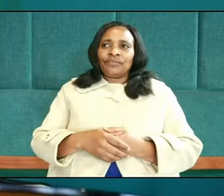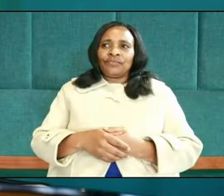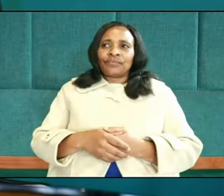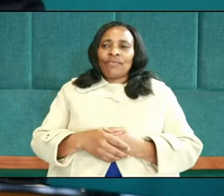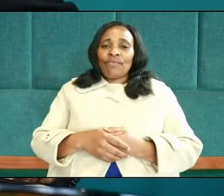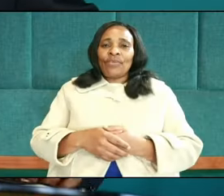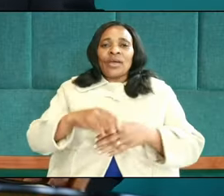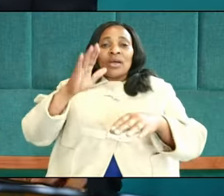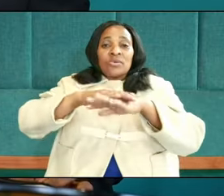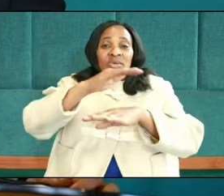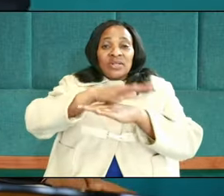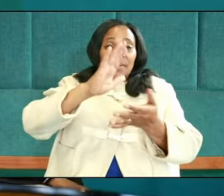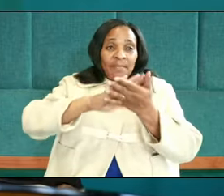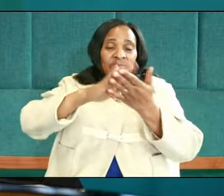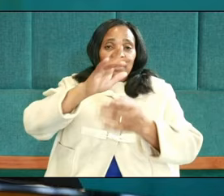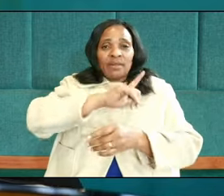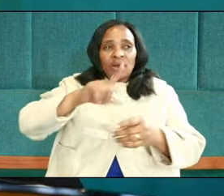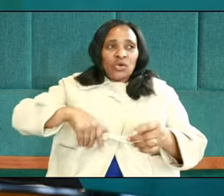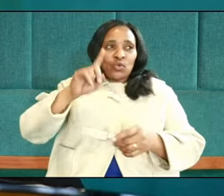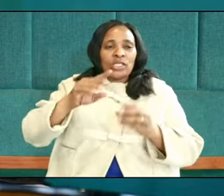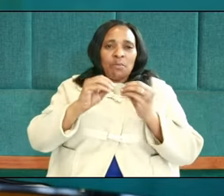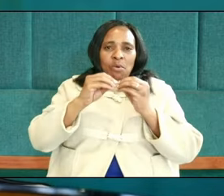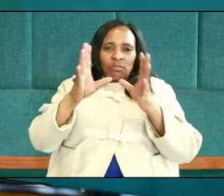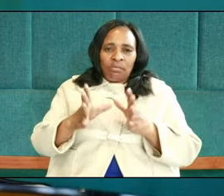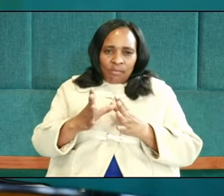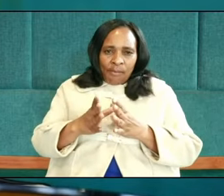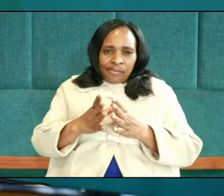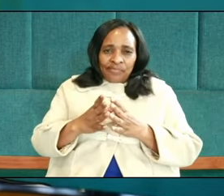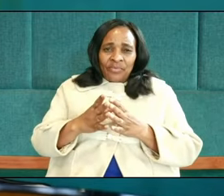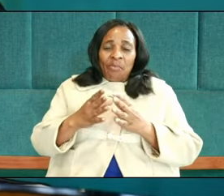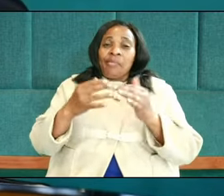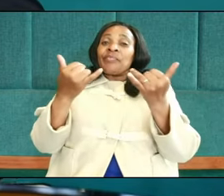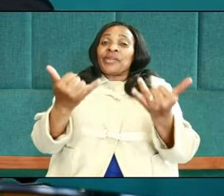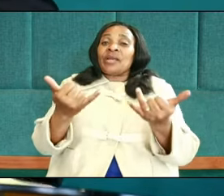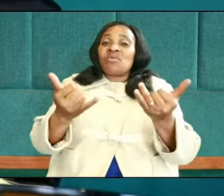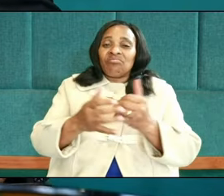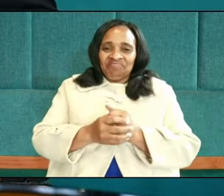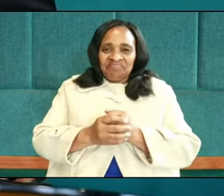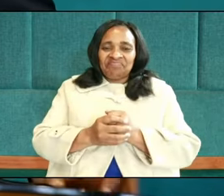Good evening, and praise the Lord once more. All right, we are